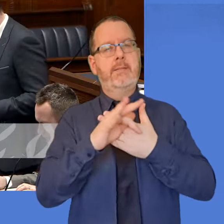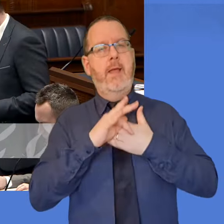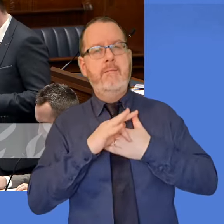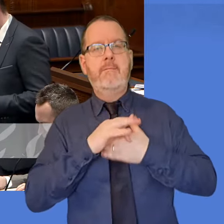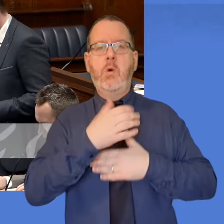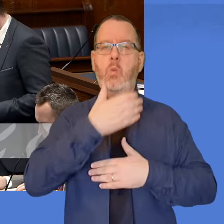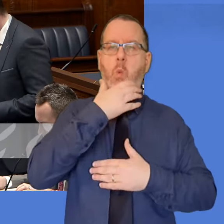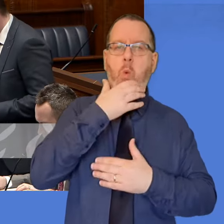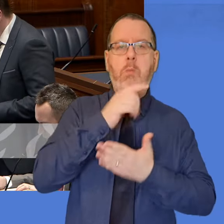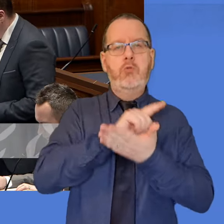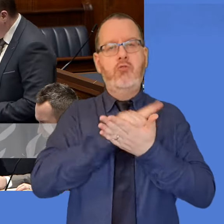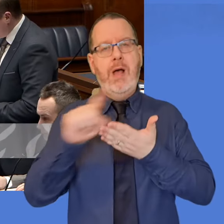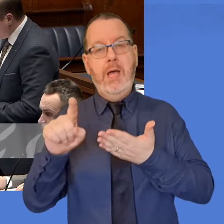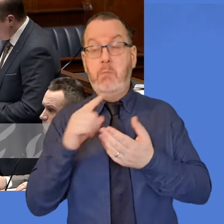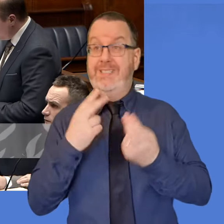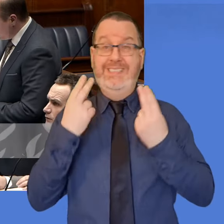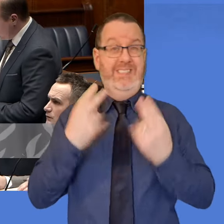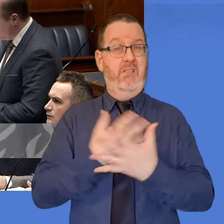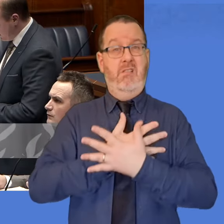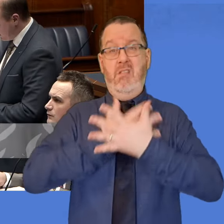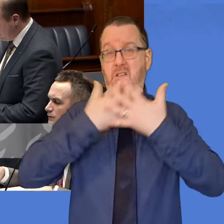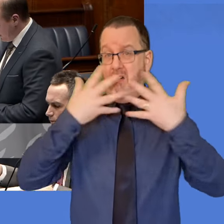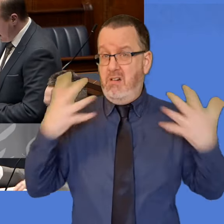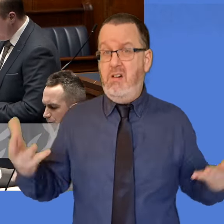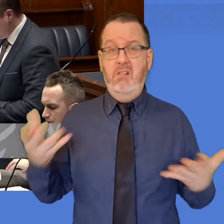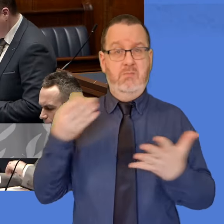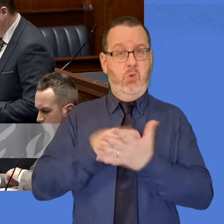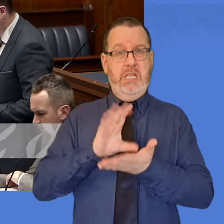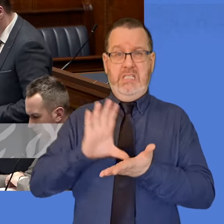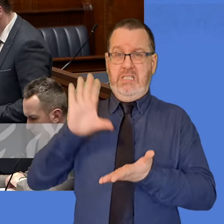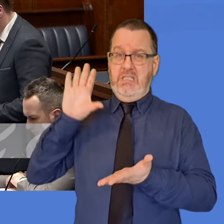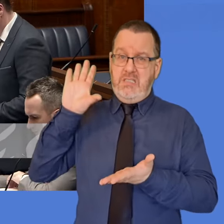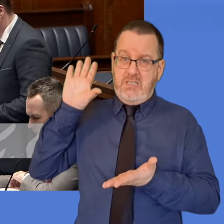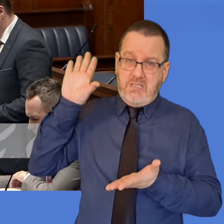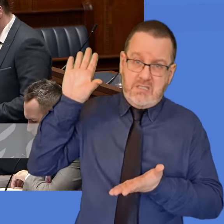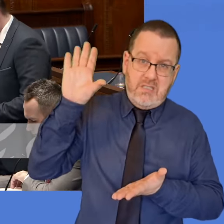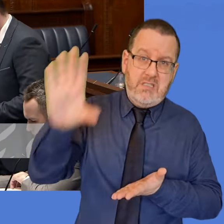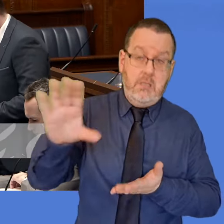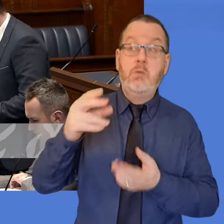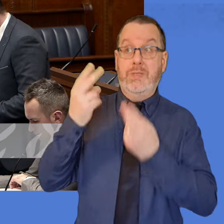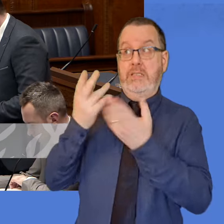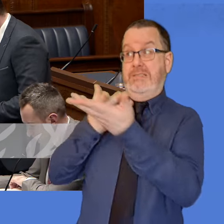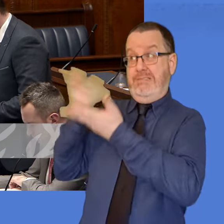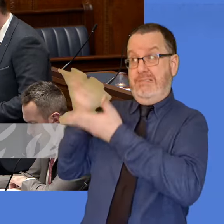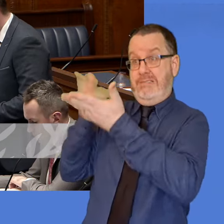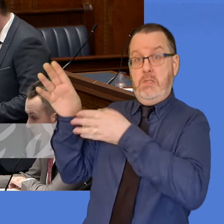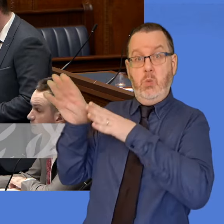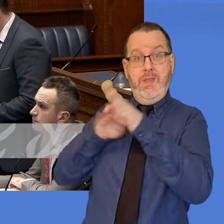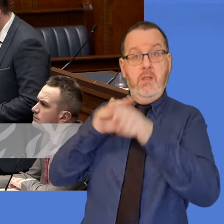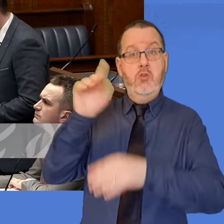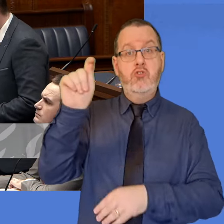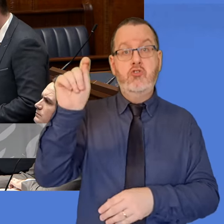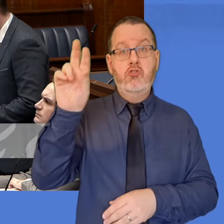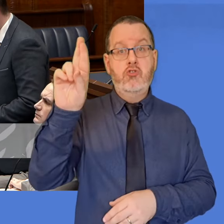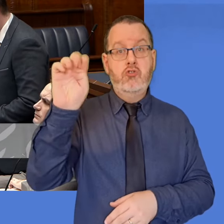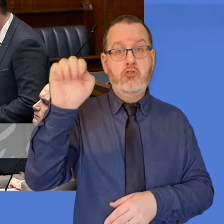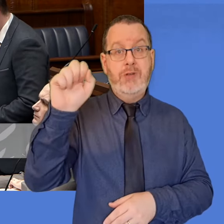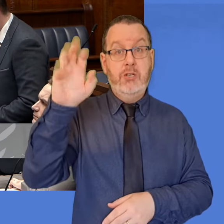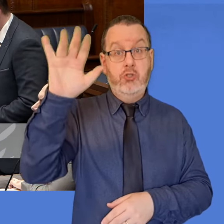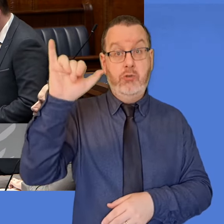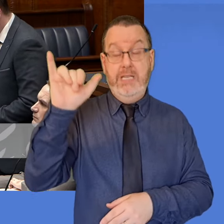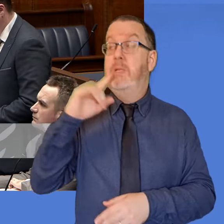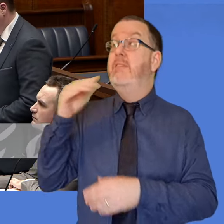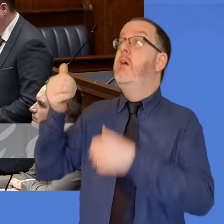injection of funds and so subject to agreement by his majesty's treasury, I would like to see the Housing Executive have the same